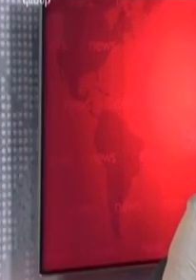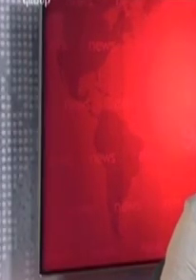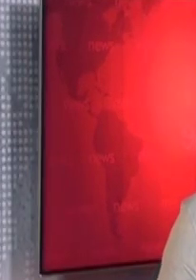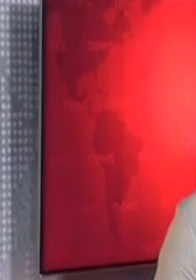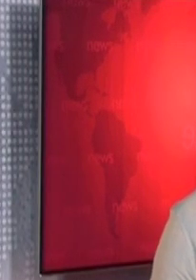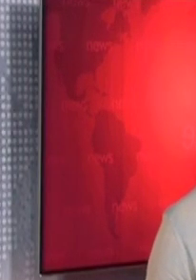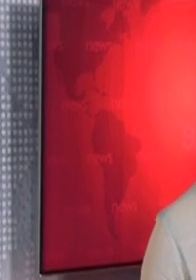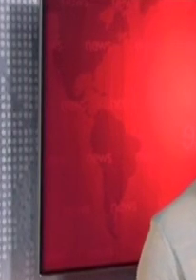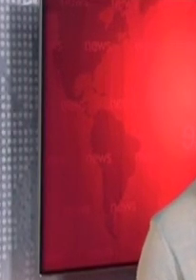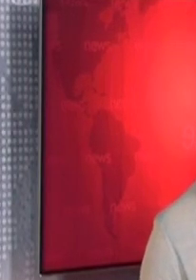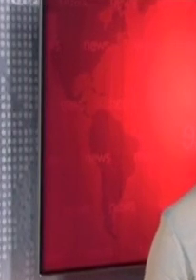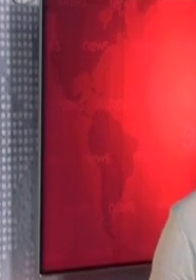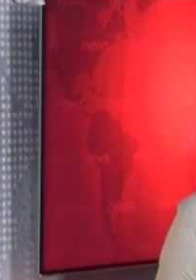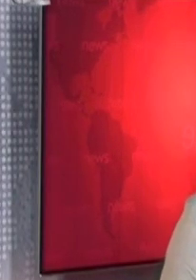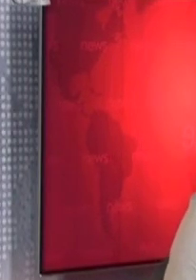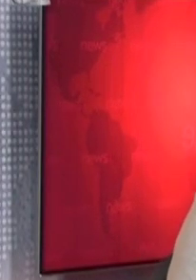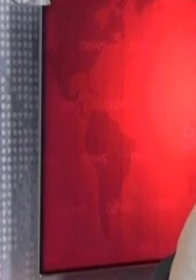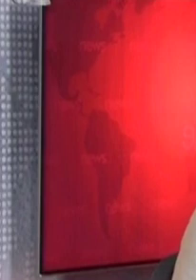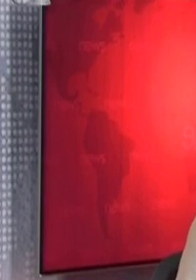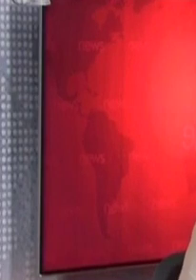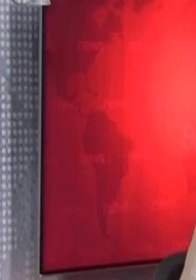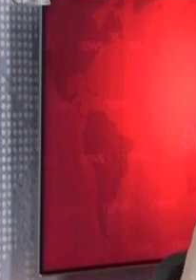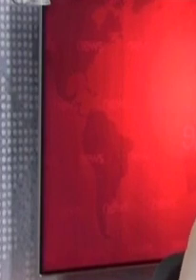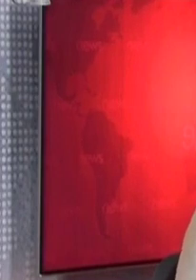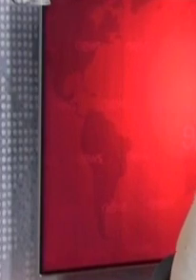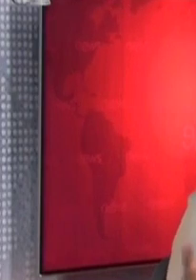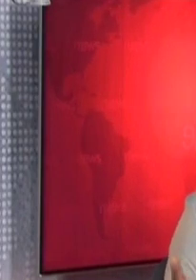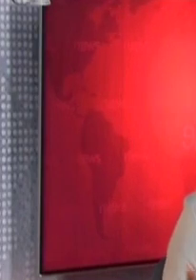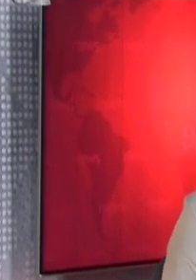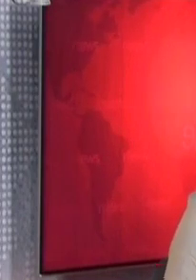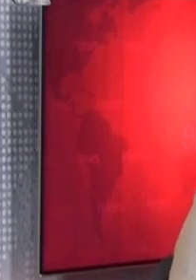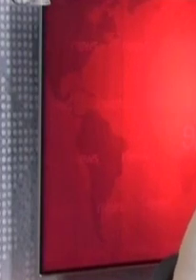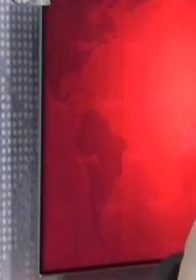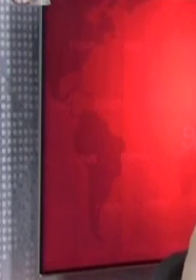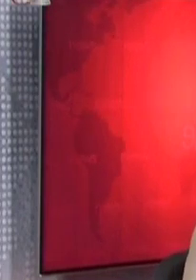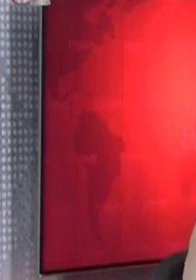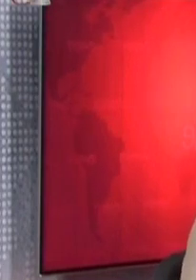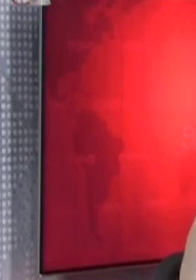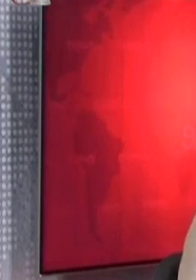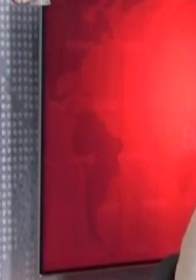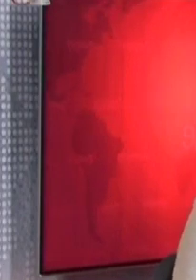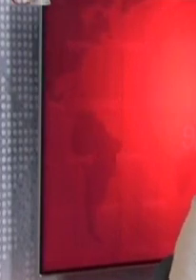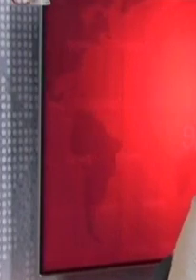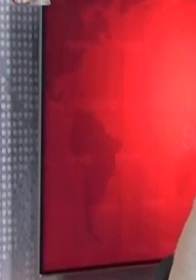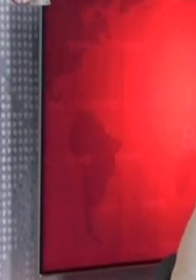Right, so that's by way of some update for you as you have gone through this period of a measured lockdown. öğrencmeno reviews the following paranoia Make